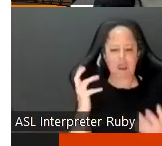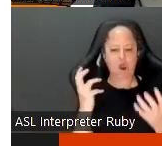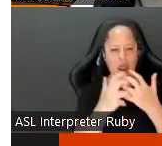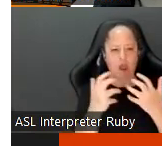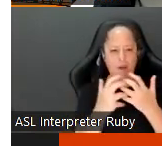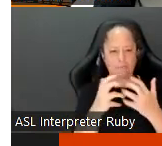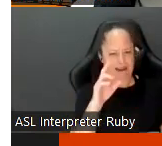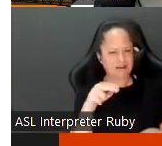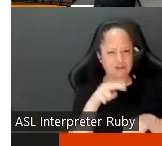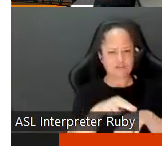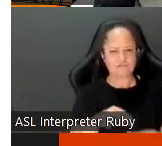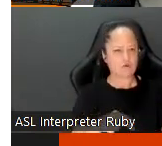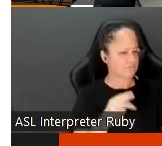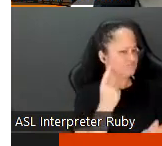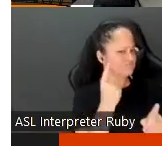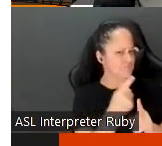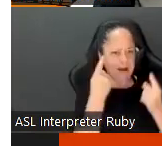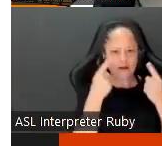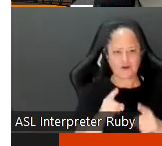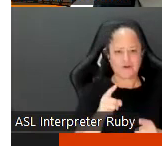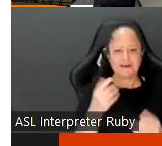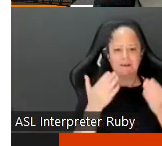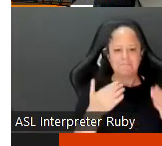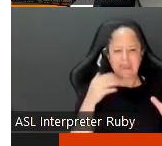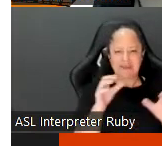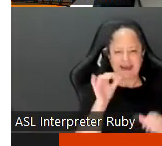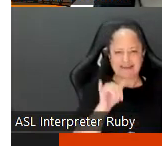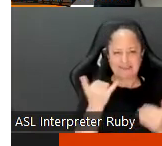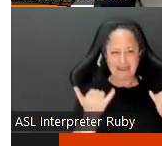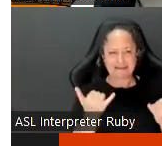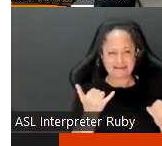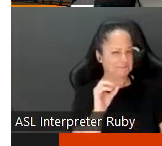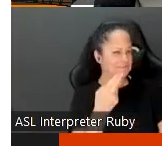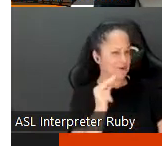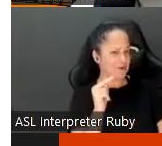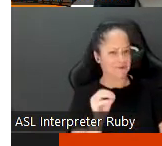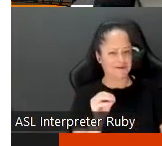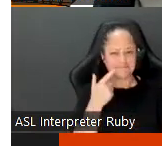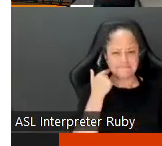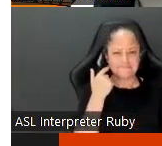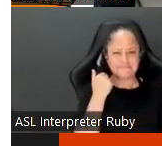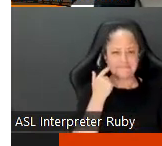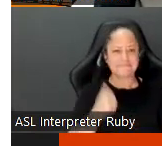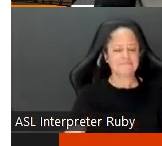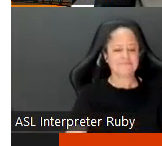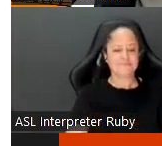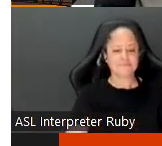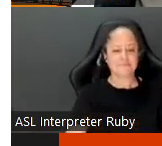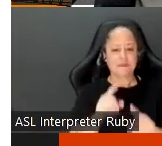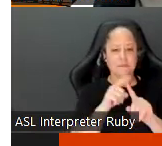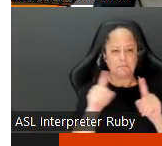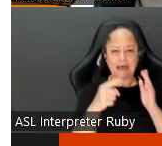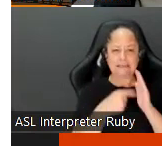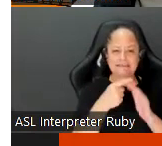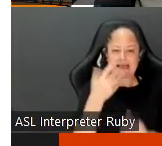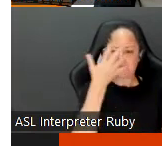right we agree although i may have done that today oh no well but sometimes